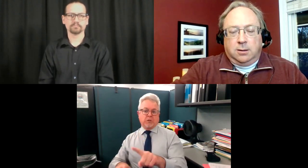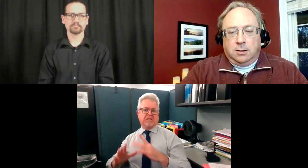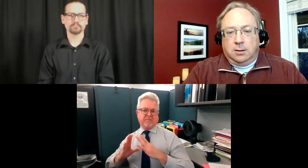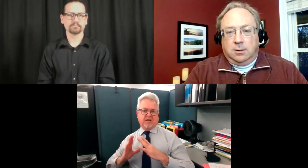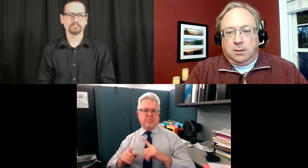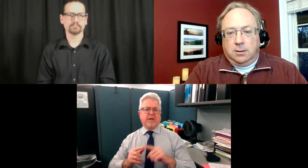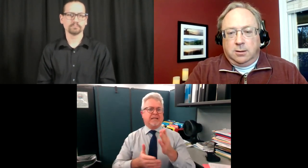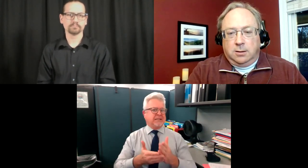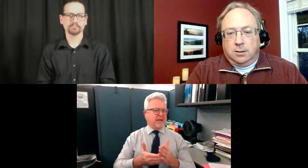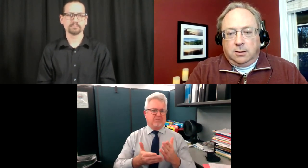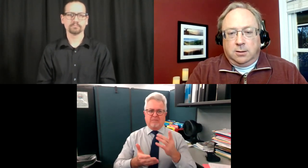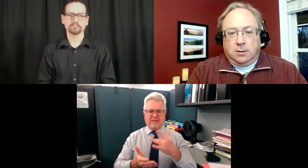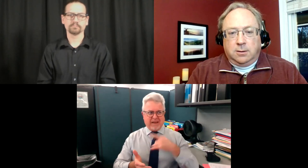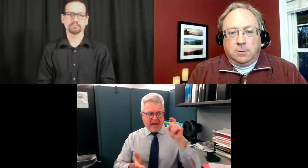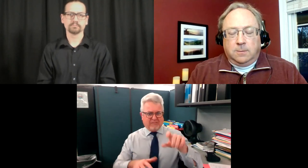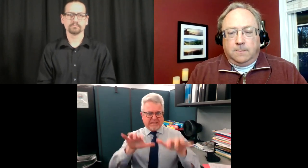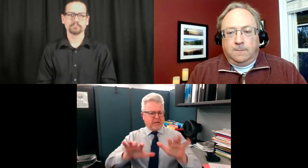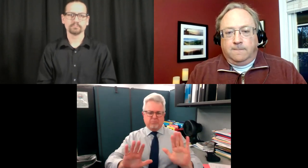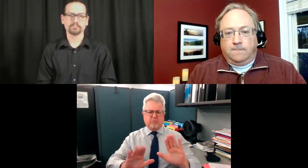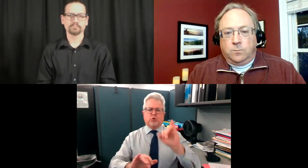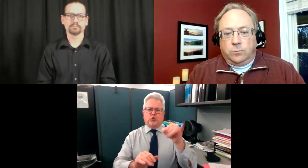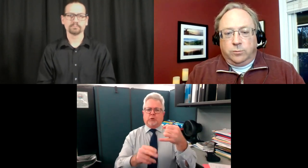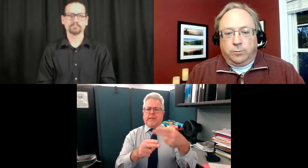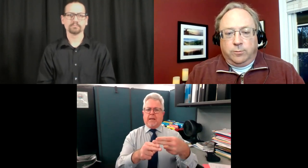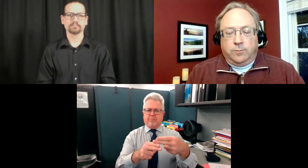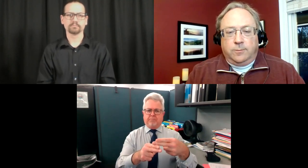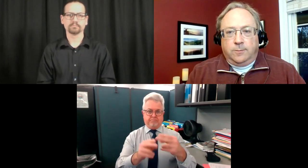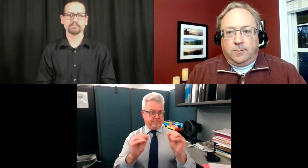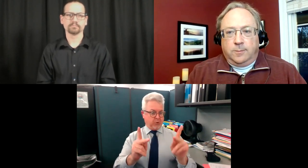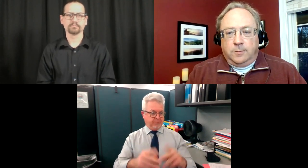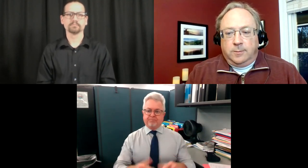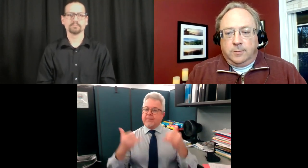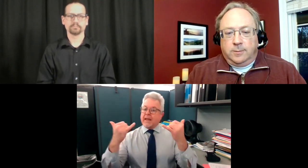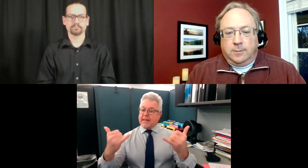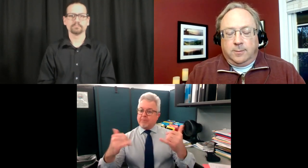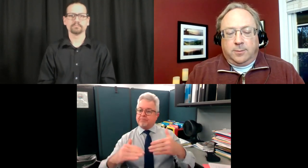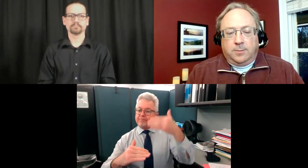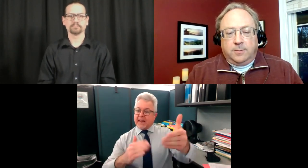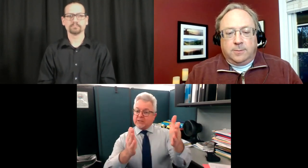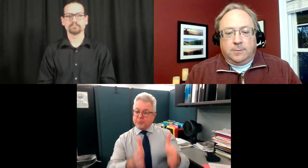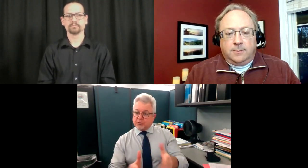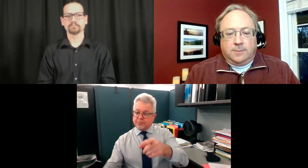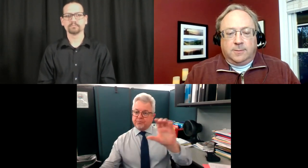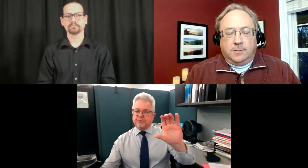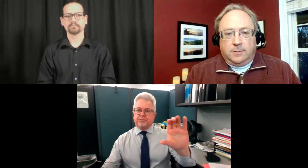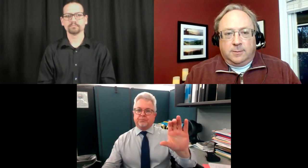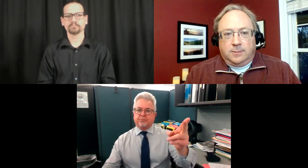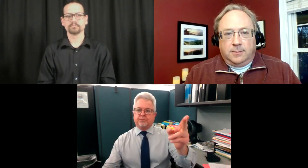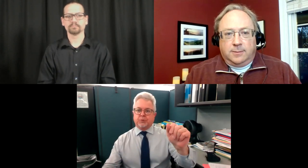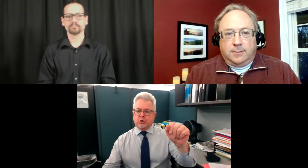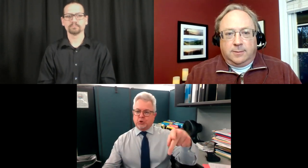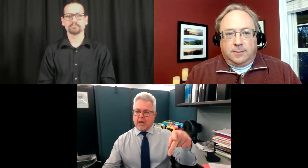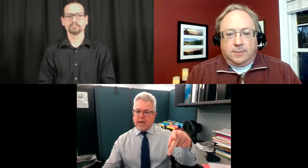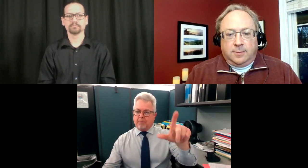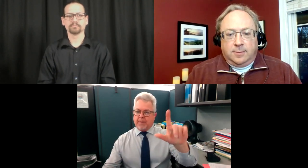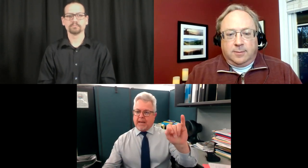next. And then as you open up your camera, you can ask your question at that time. So for the purpose of the chat box, just put your